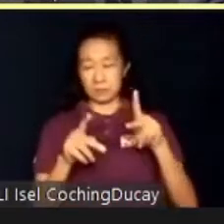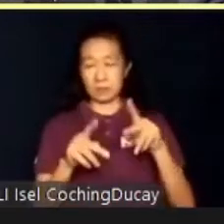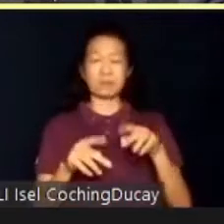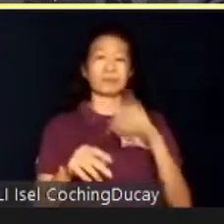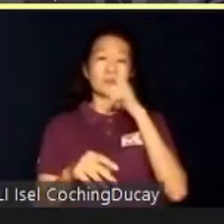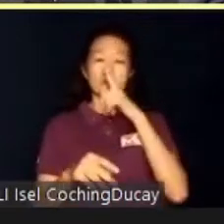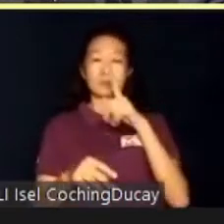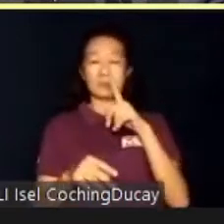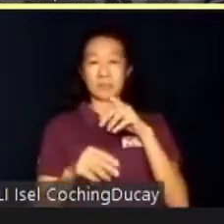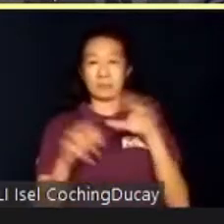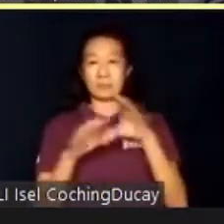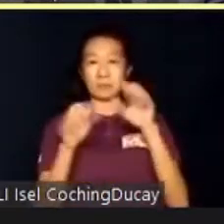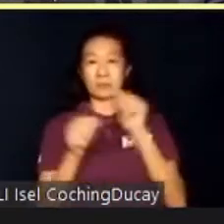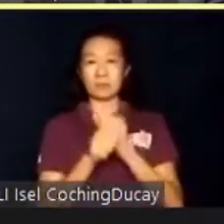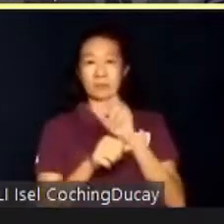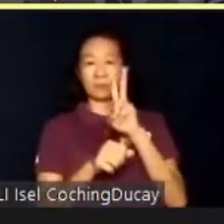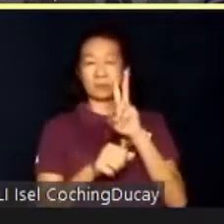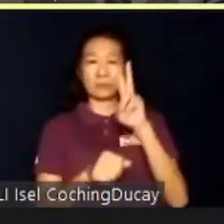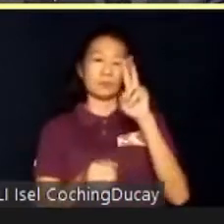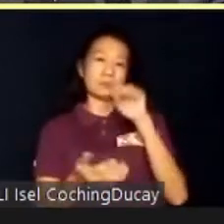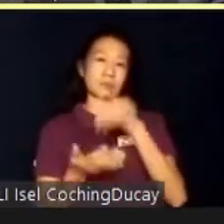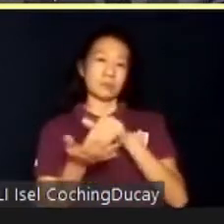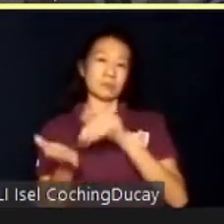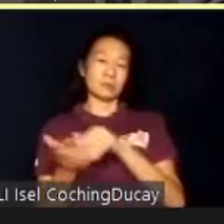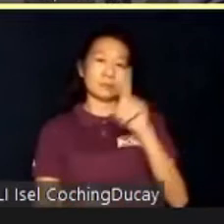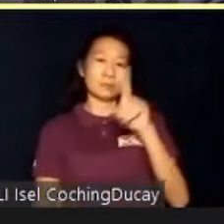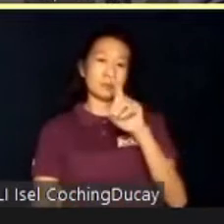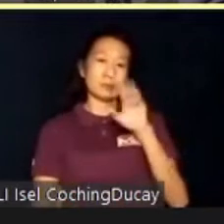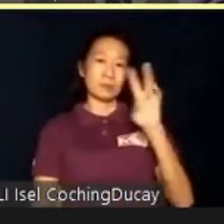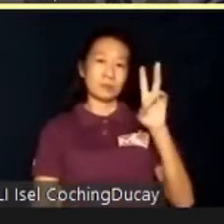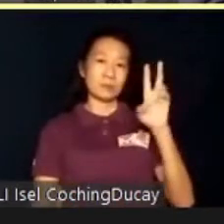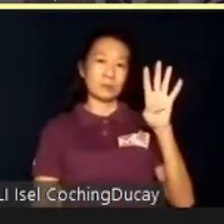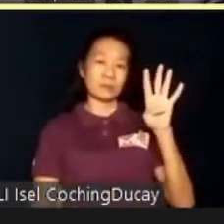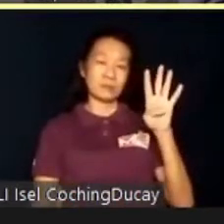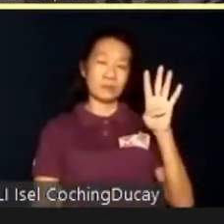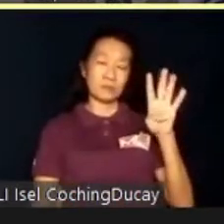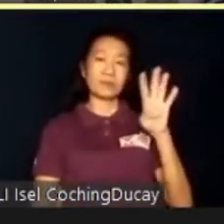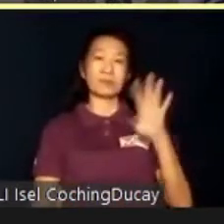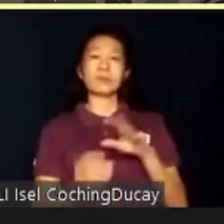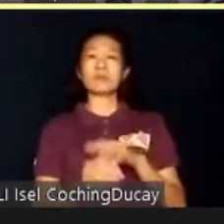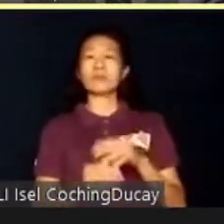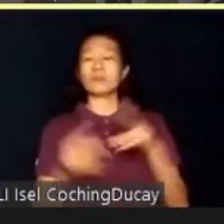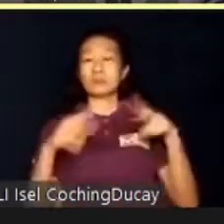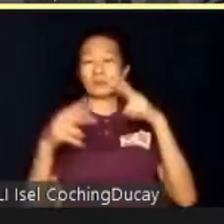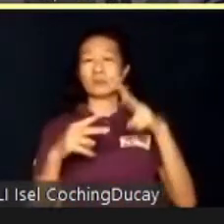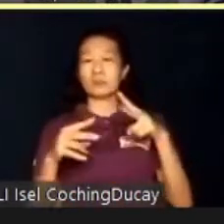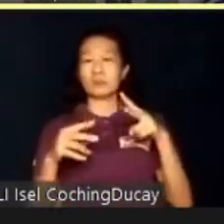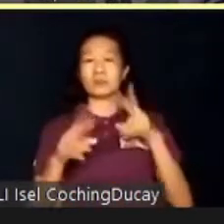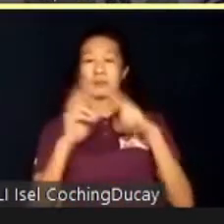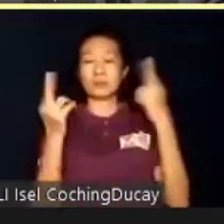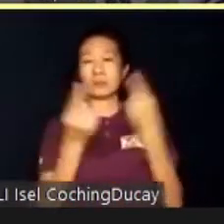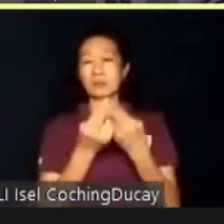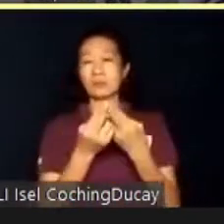,174 students. Autism and related disorders comprise majority of the clients seen